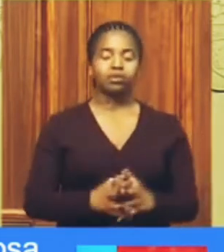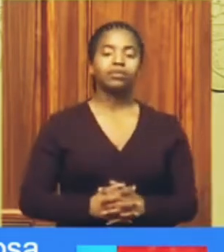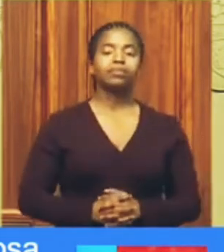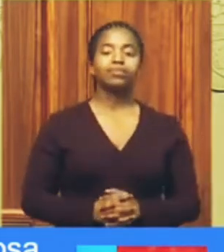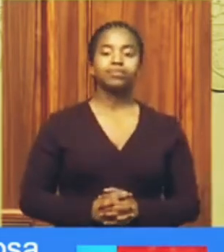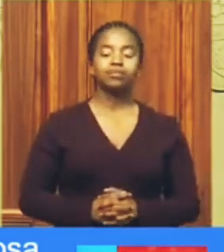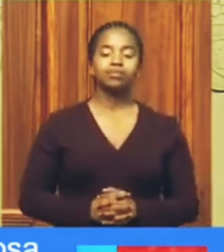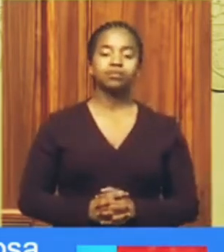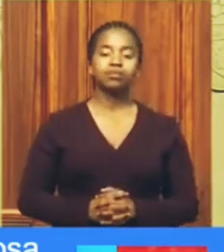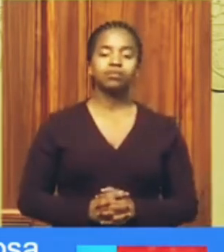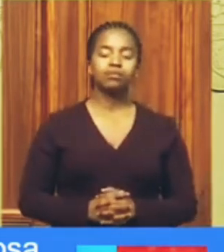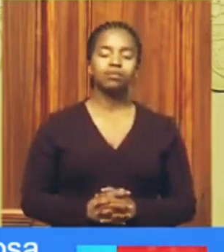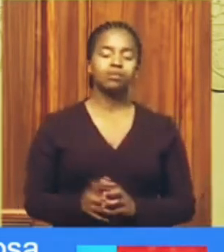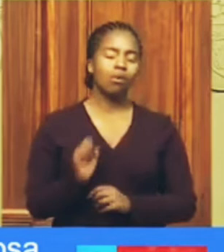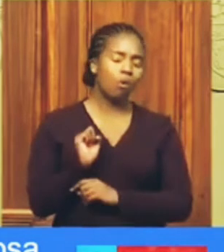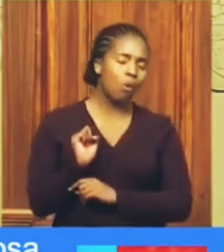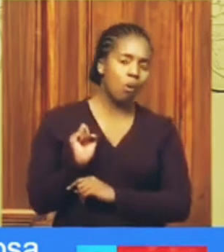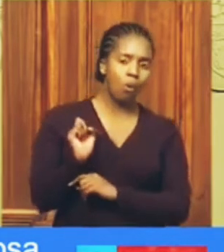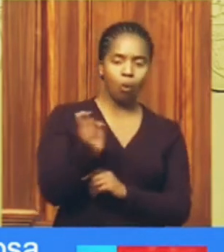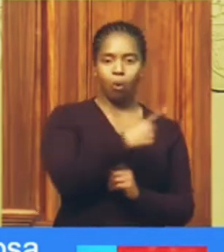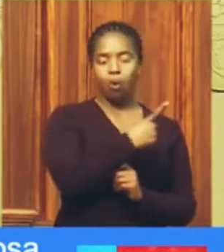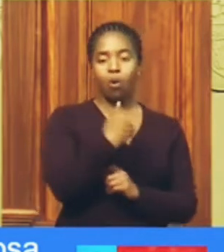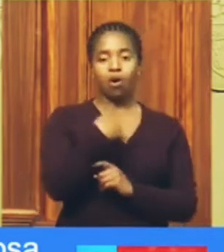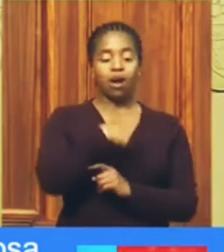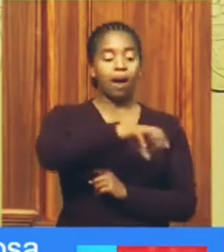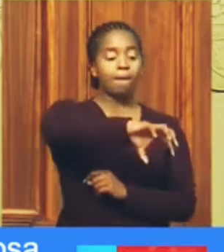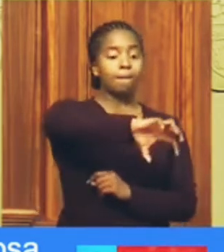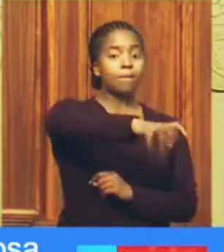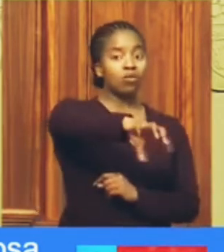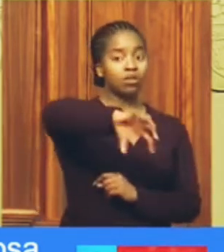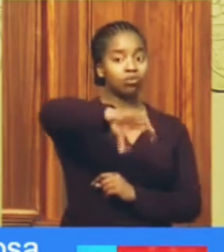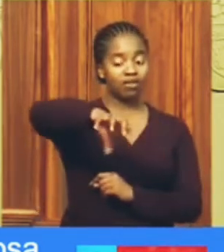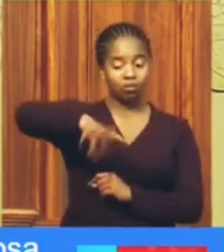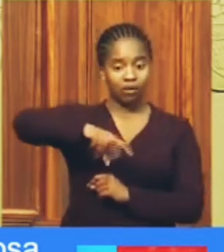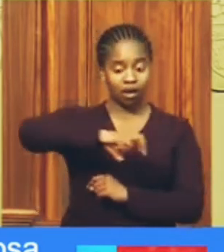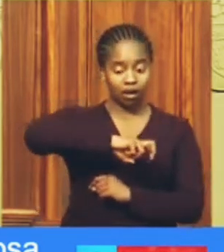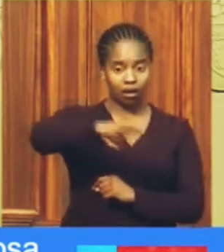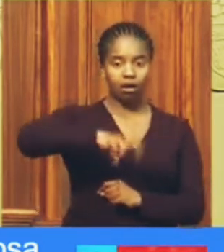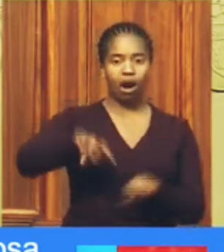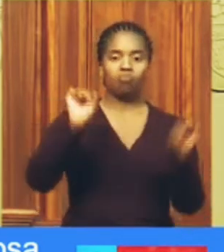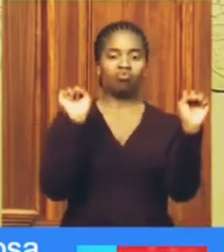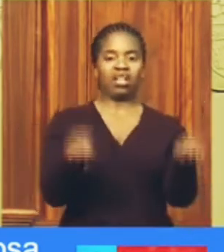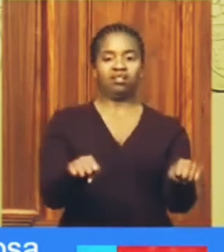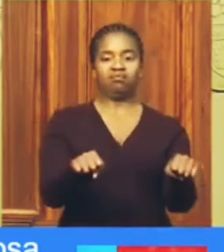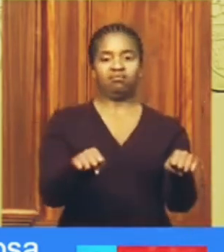All restrictions on inter-provincial travel will be lifted.